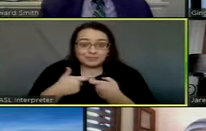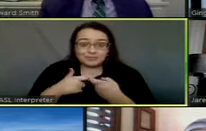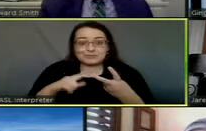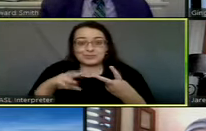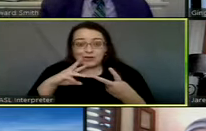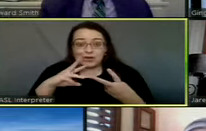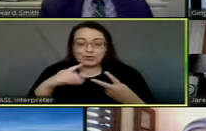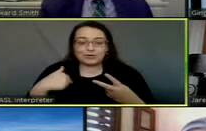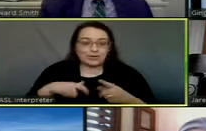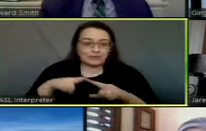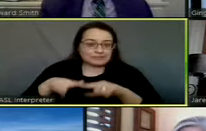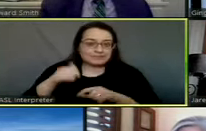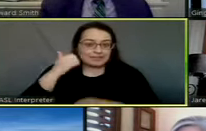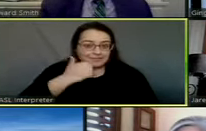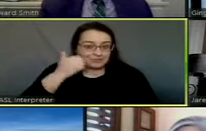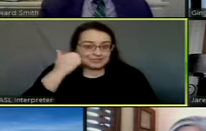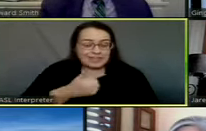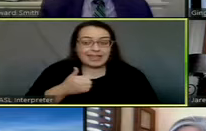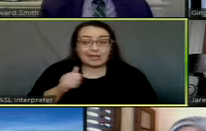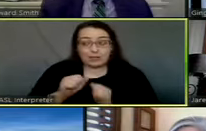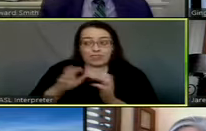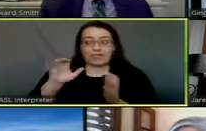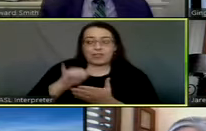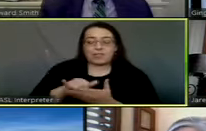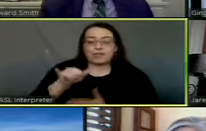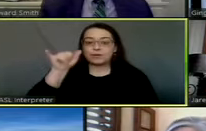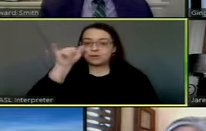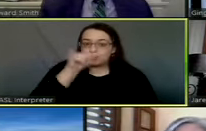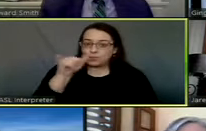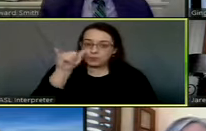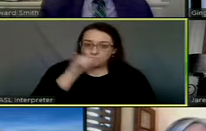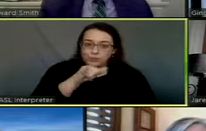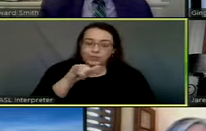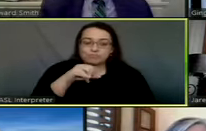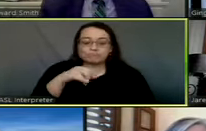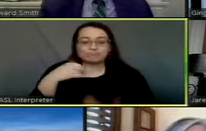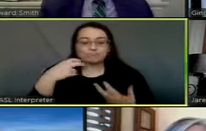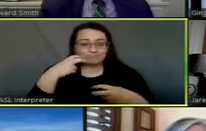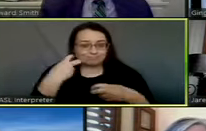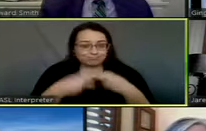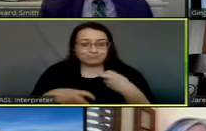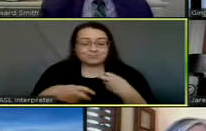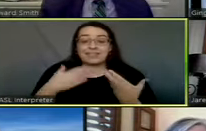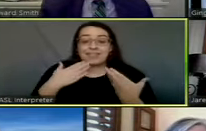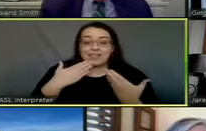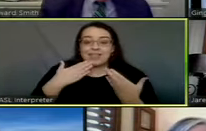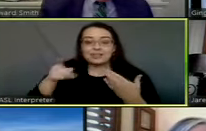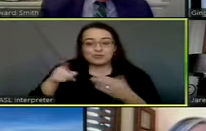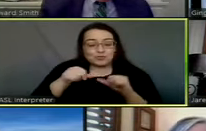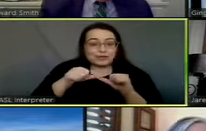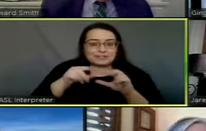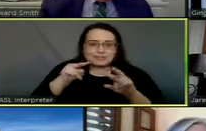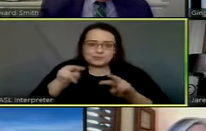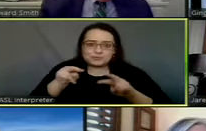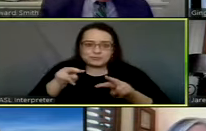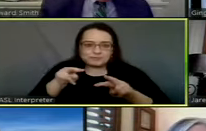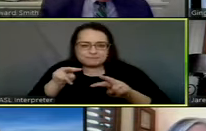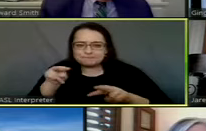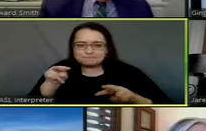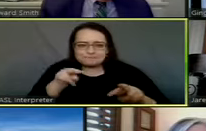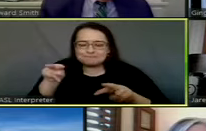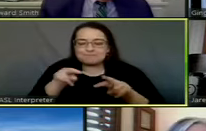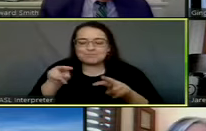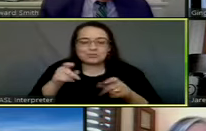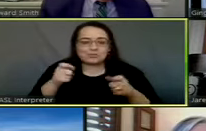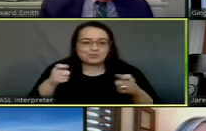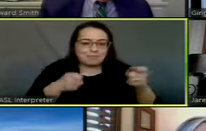every single day, like electricity and water. So thank you for standing watch on our wall that provides